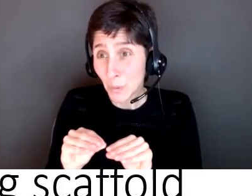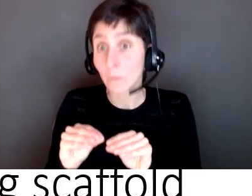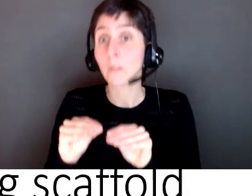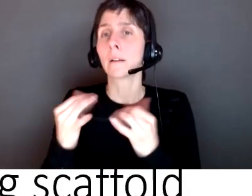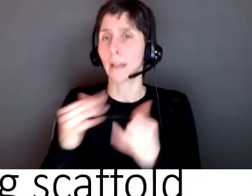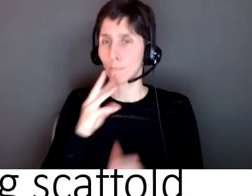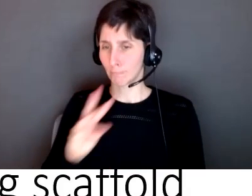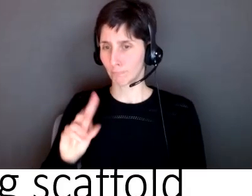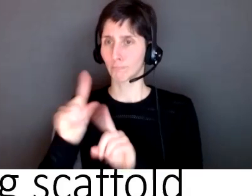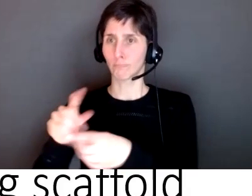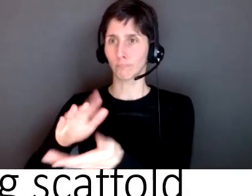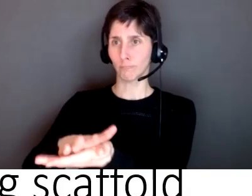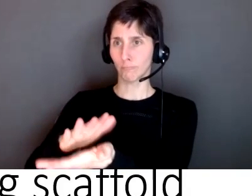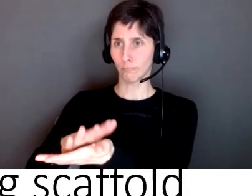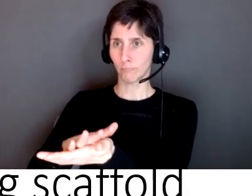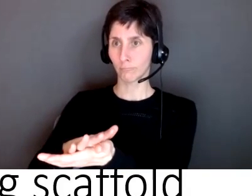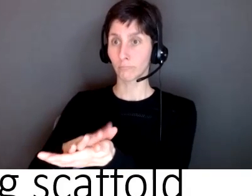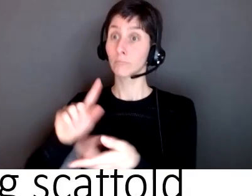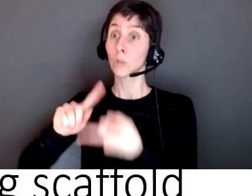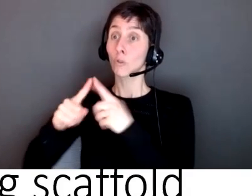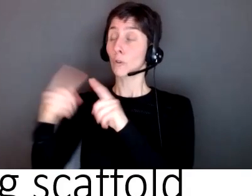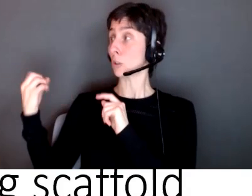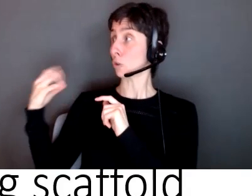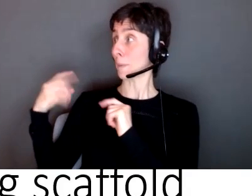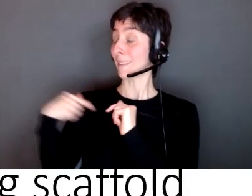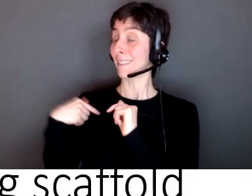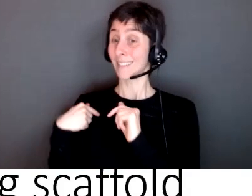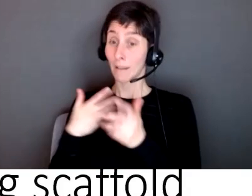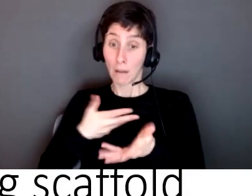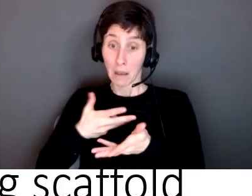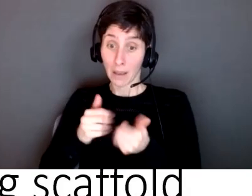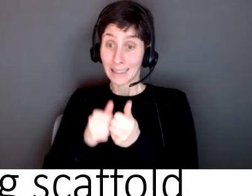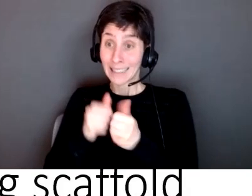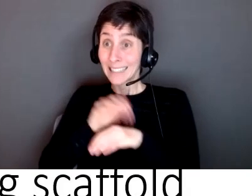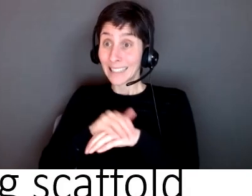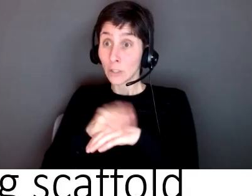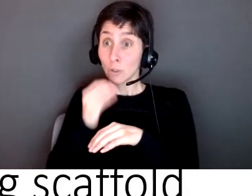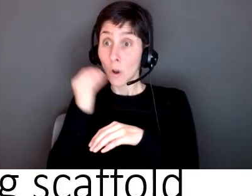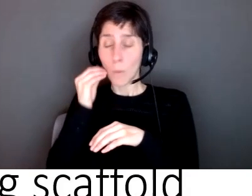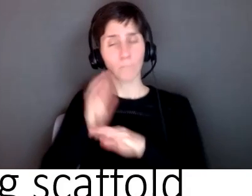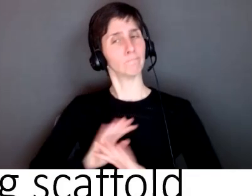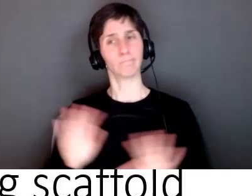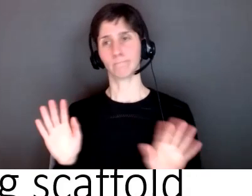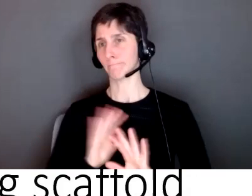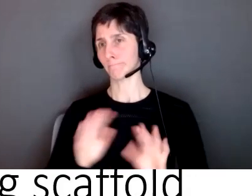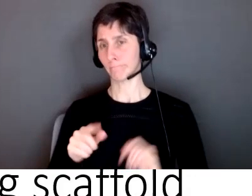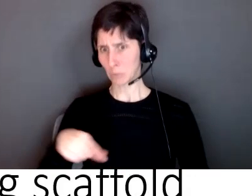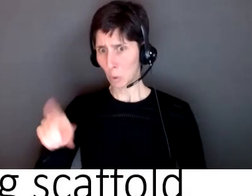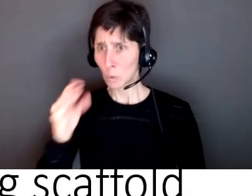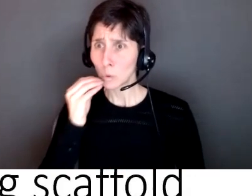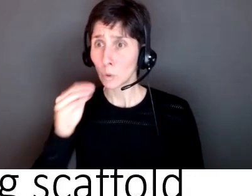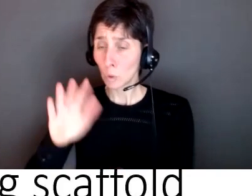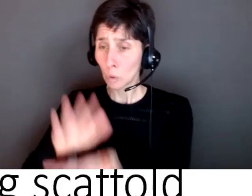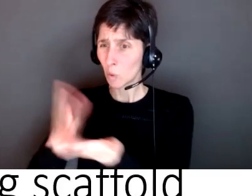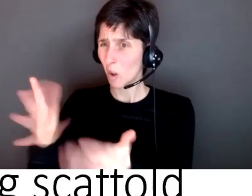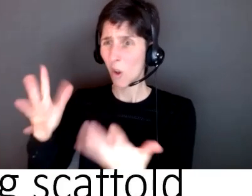school so what our friends told us that uh don't speak with him in english at uh at home because anyways he's going to go to school